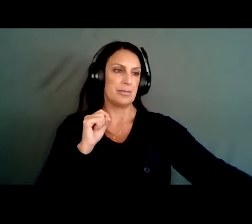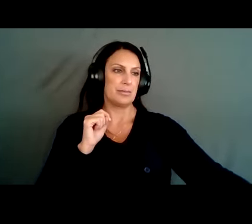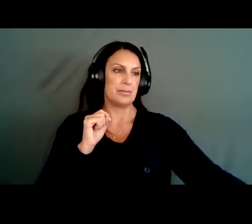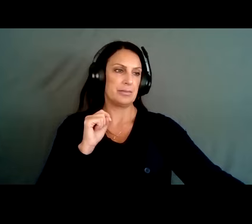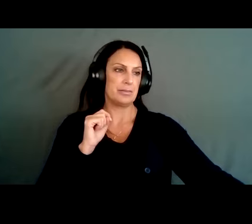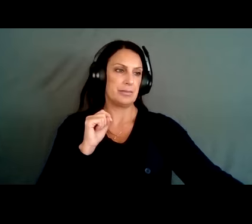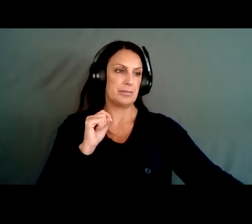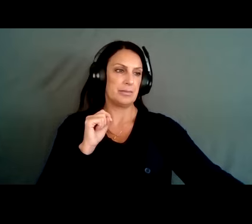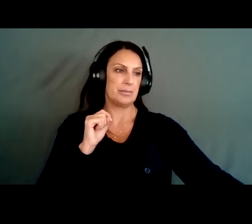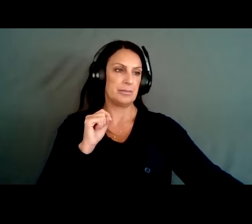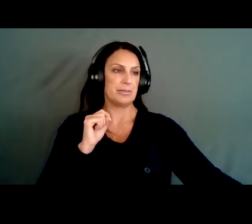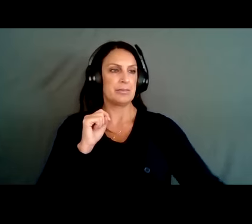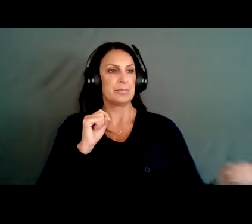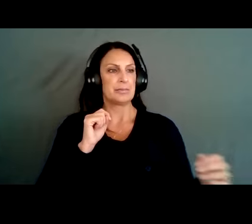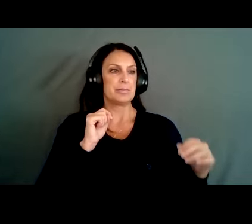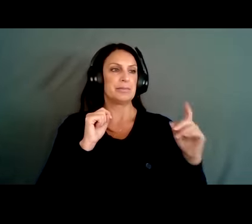Oh, no. Oh, no.